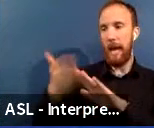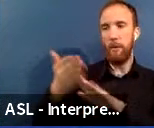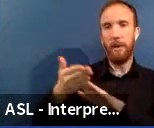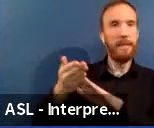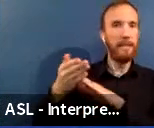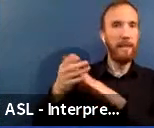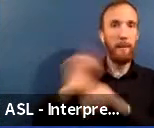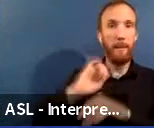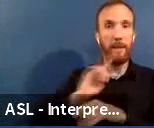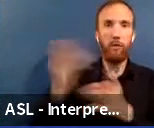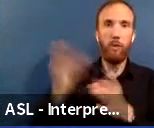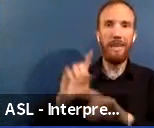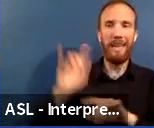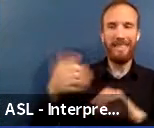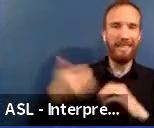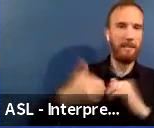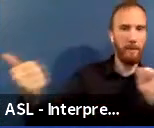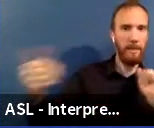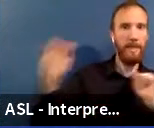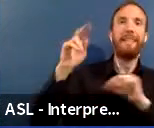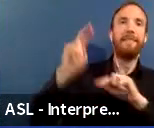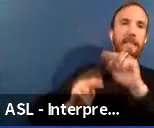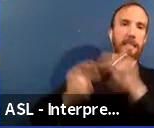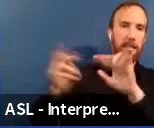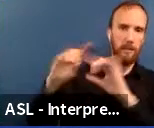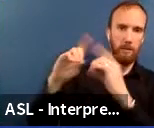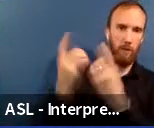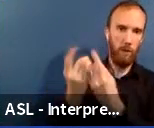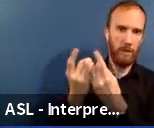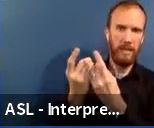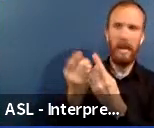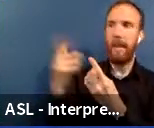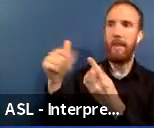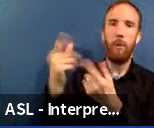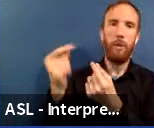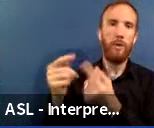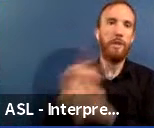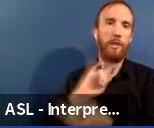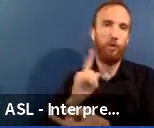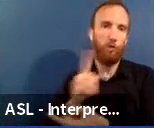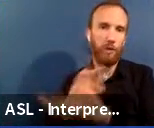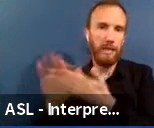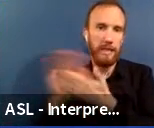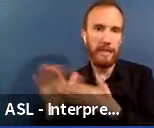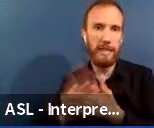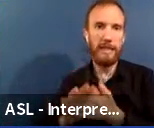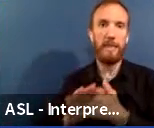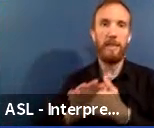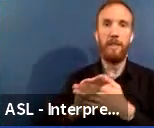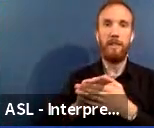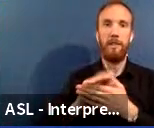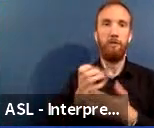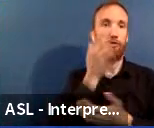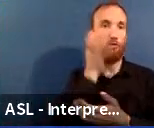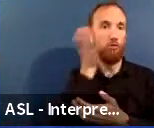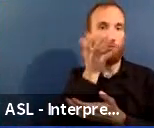which is separate from the capital department. And the projects or services include custodial, landscaping, stone removal,